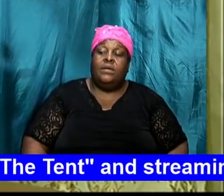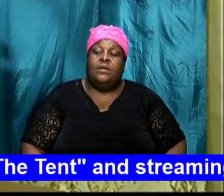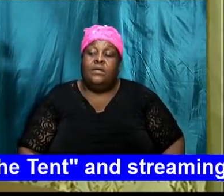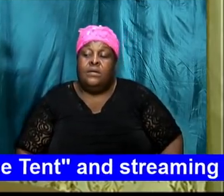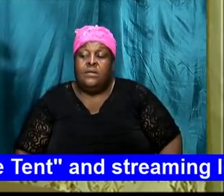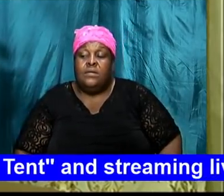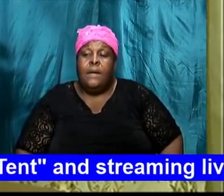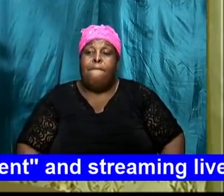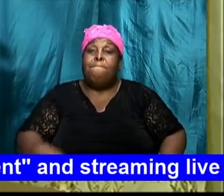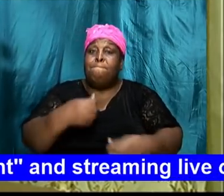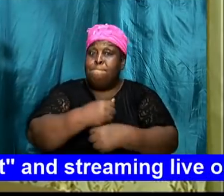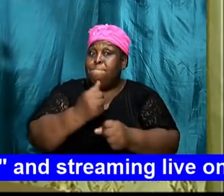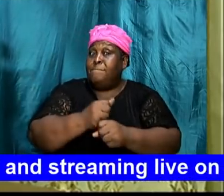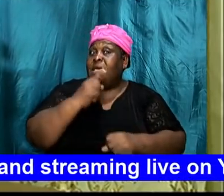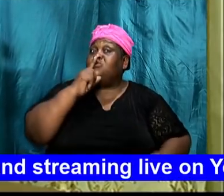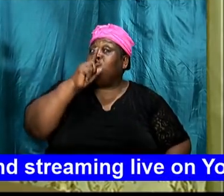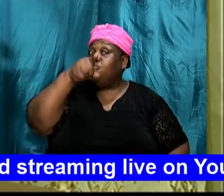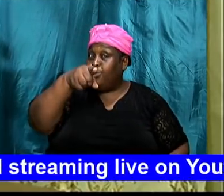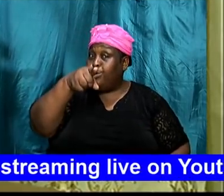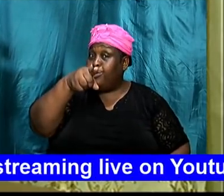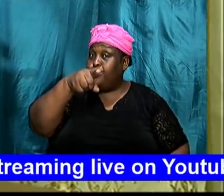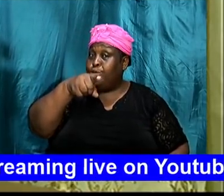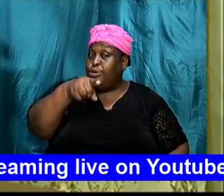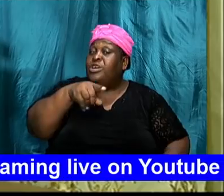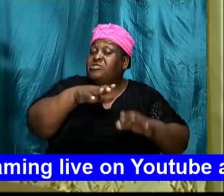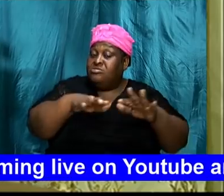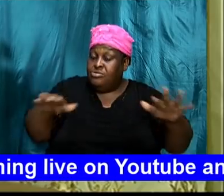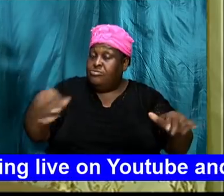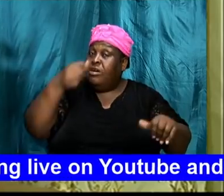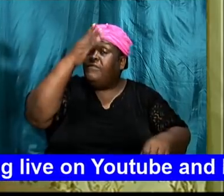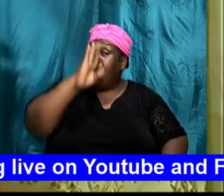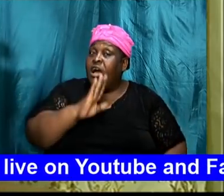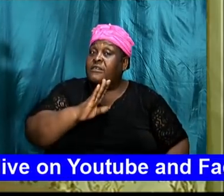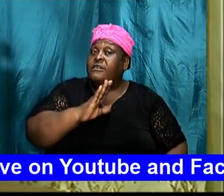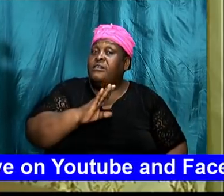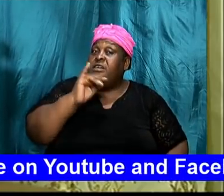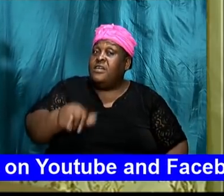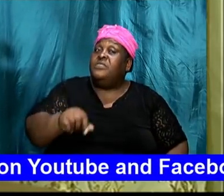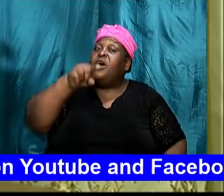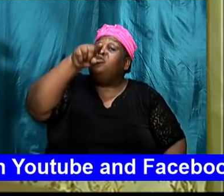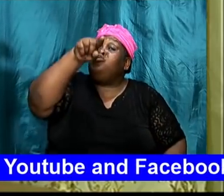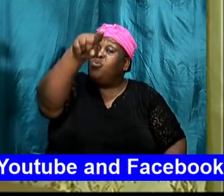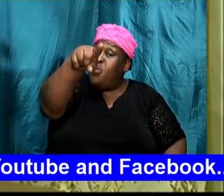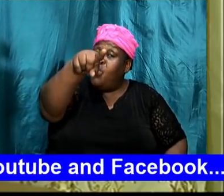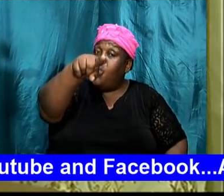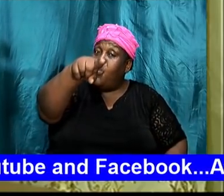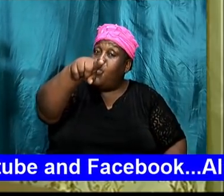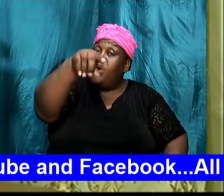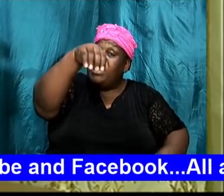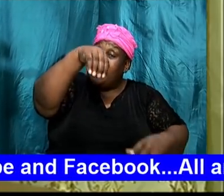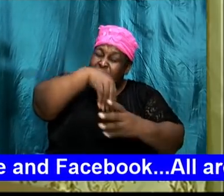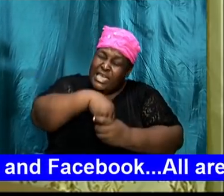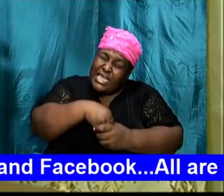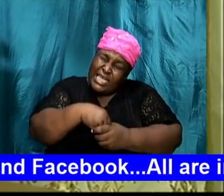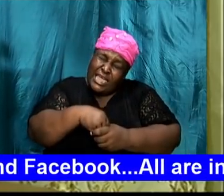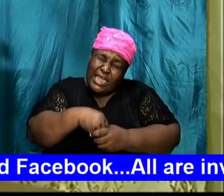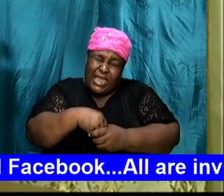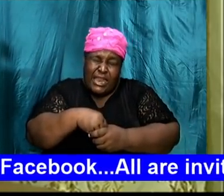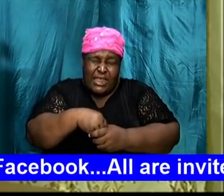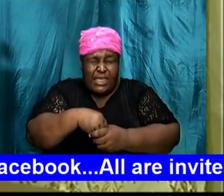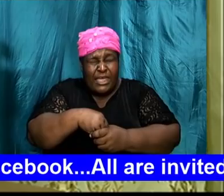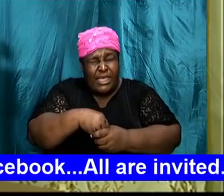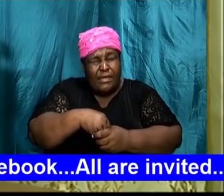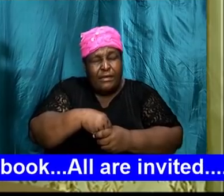make sure child of God that you are in a feel burden here